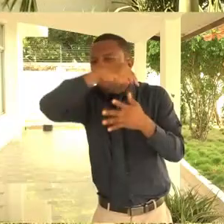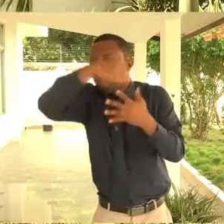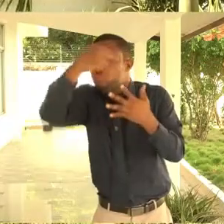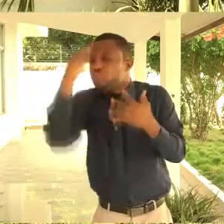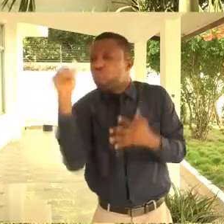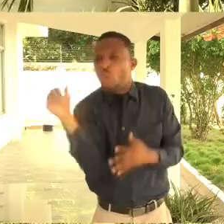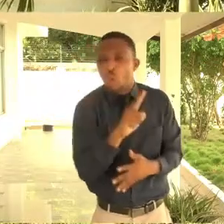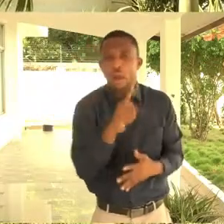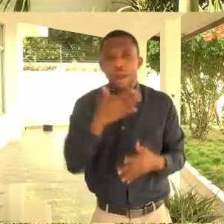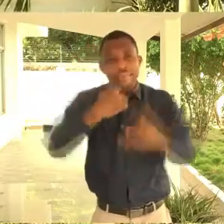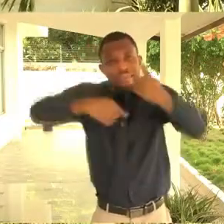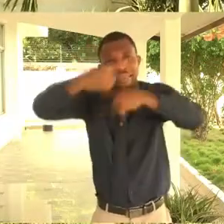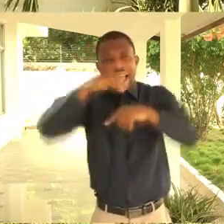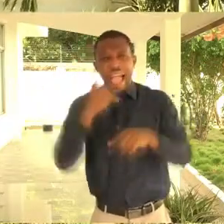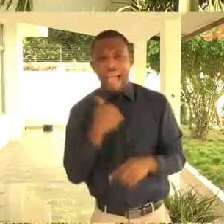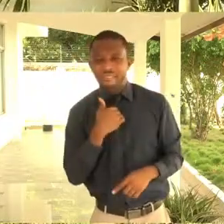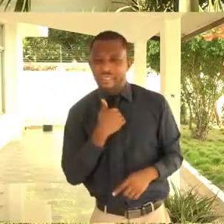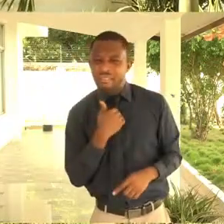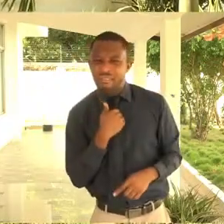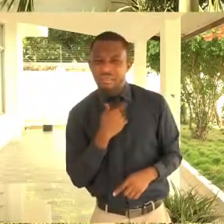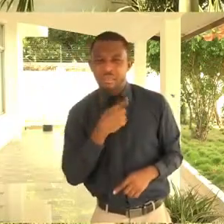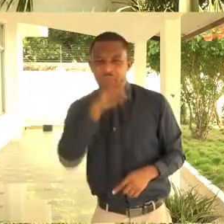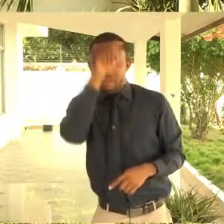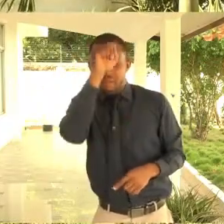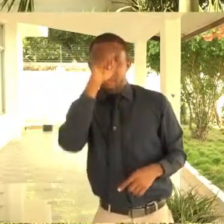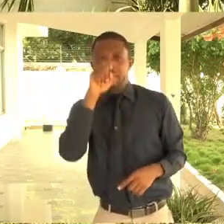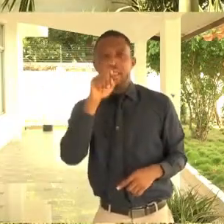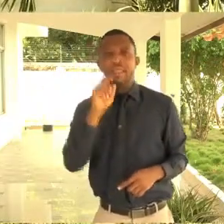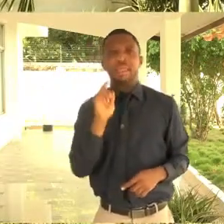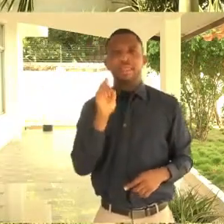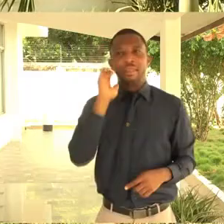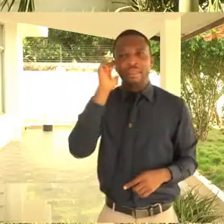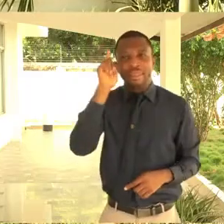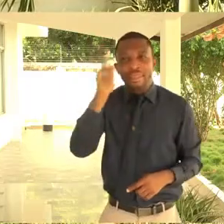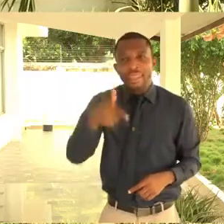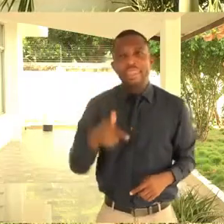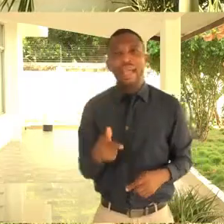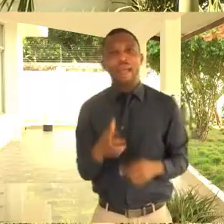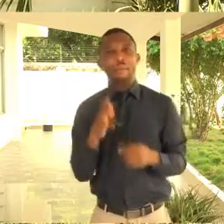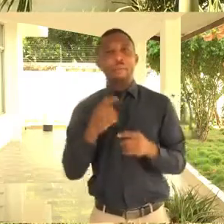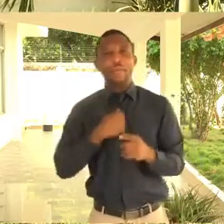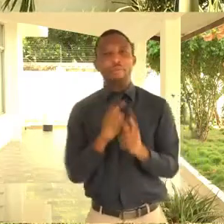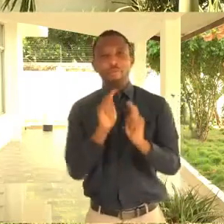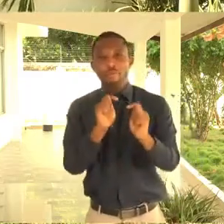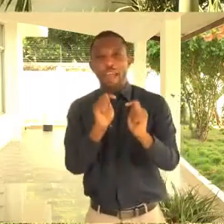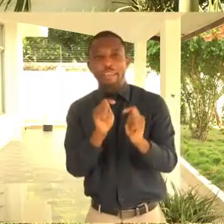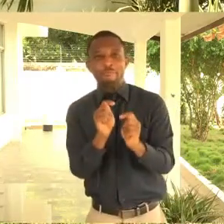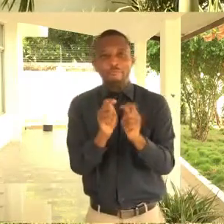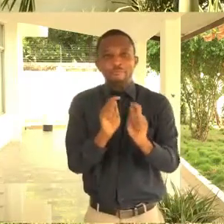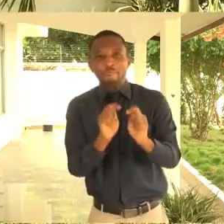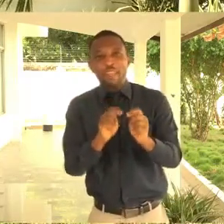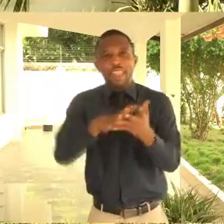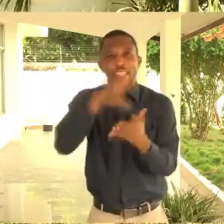spoke in our language? And that got me really into it. But with time, because he left the neighborhood,